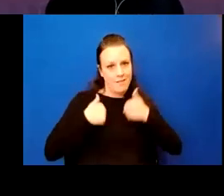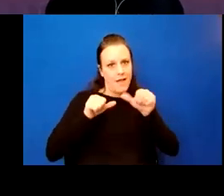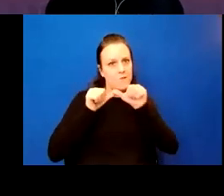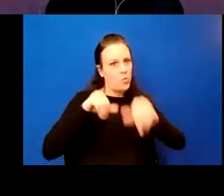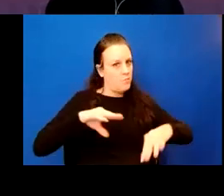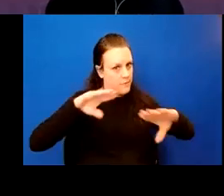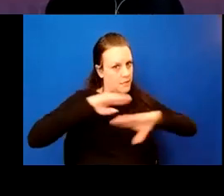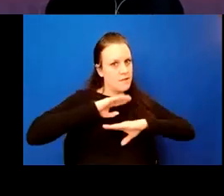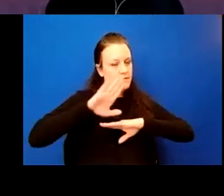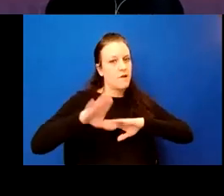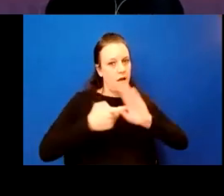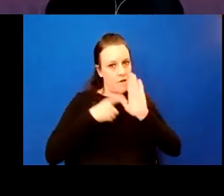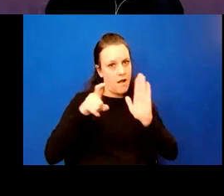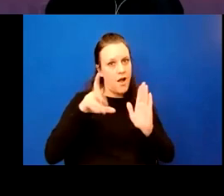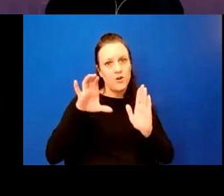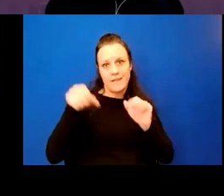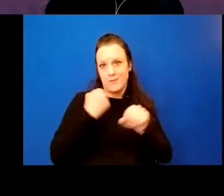of a hundred years.